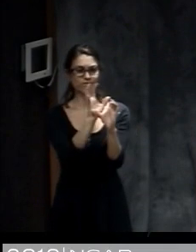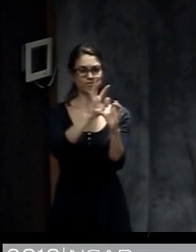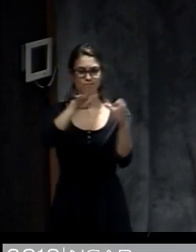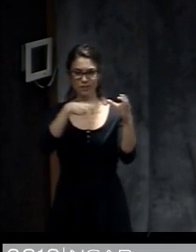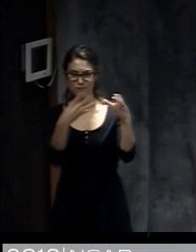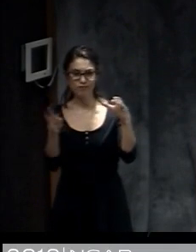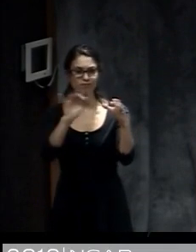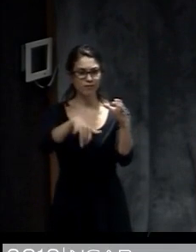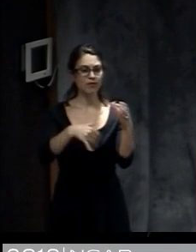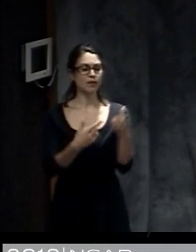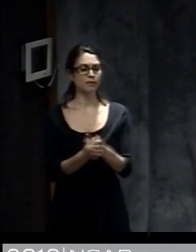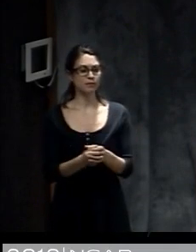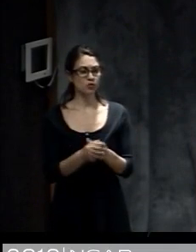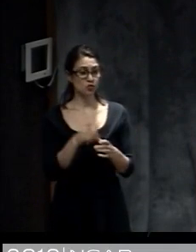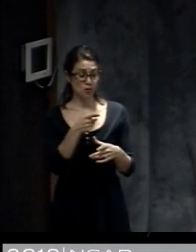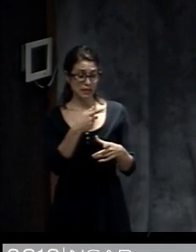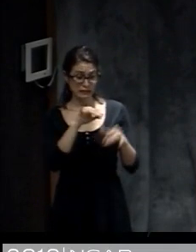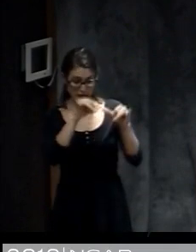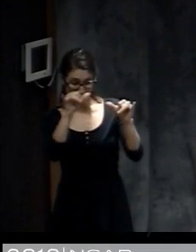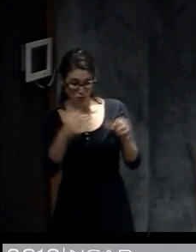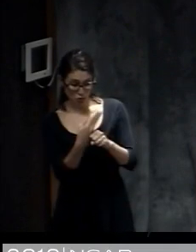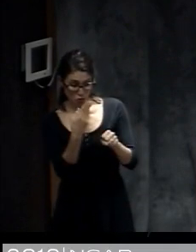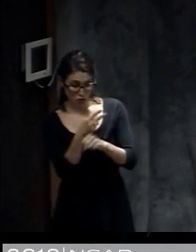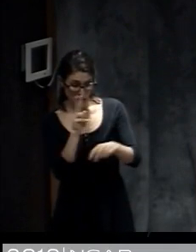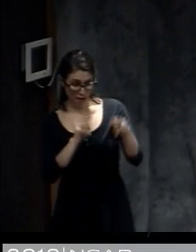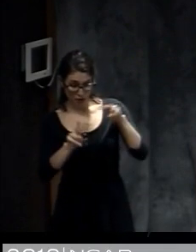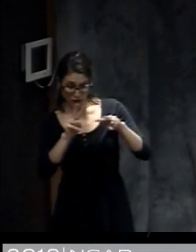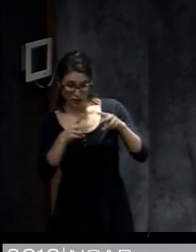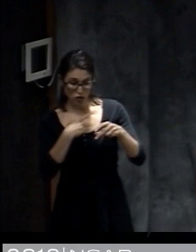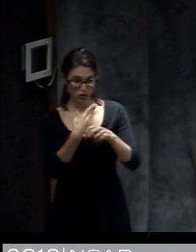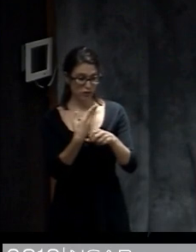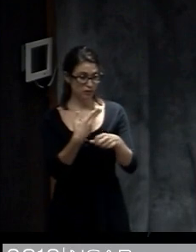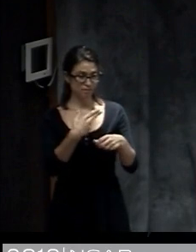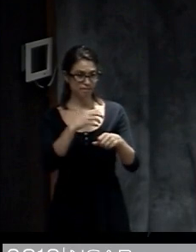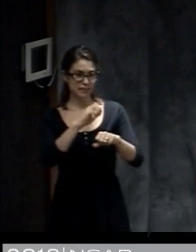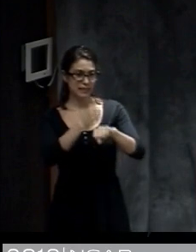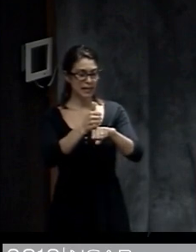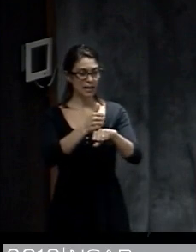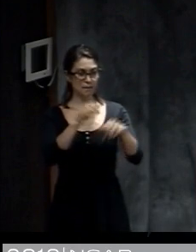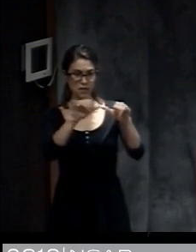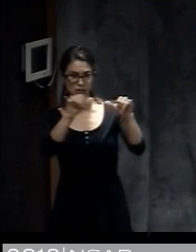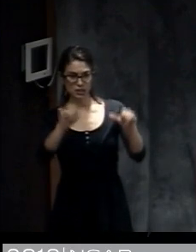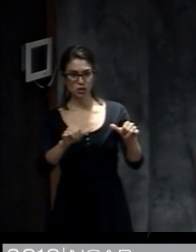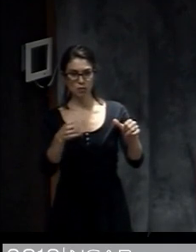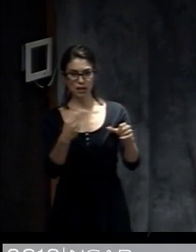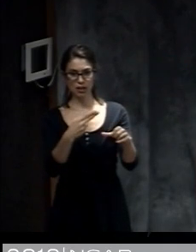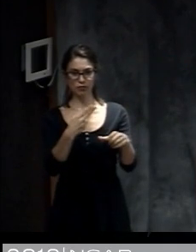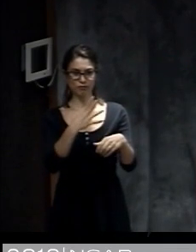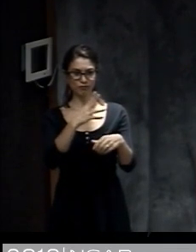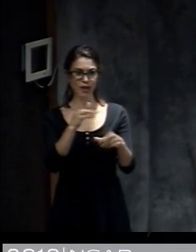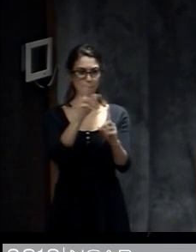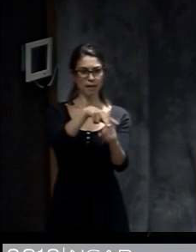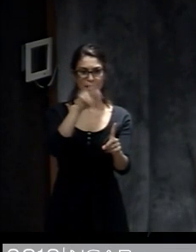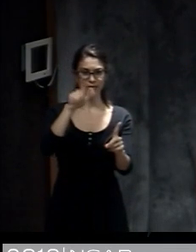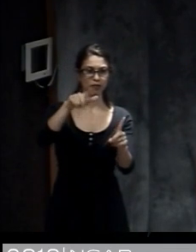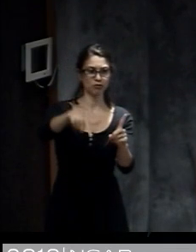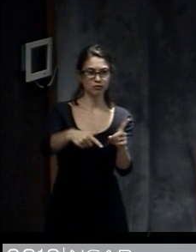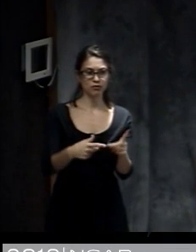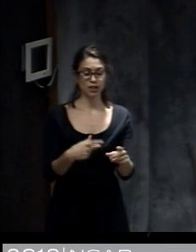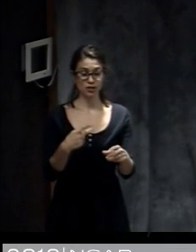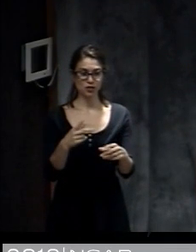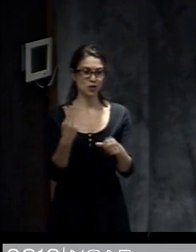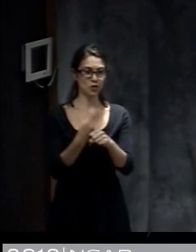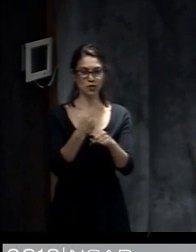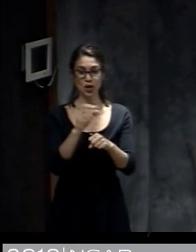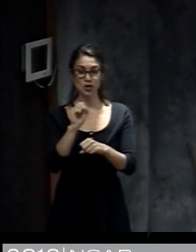So you have this data simulation that uses the observations to create the initial conditions for the model that are then integrated forward in time. And of course that all happens on supercomputers.